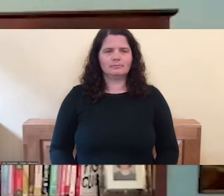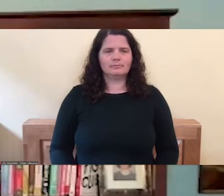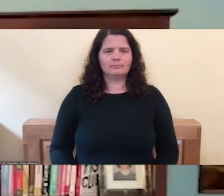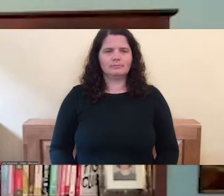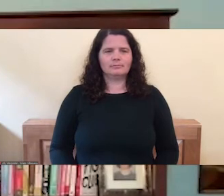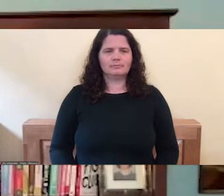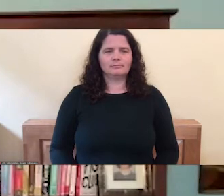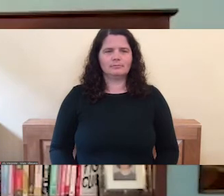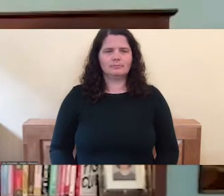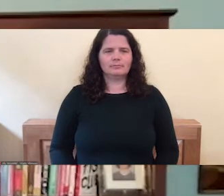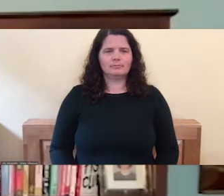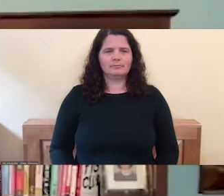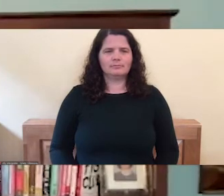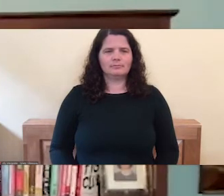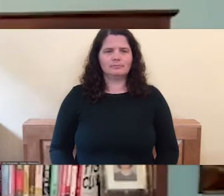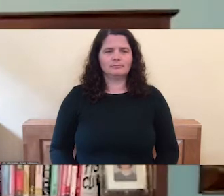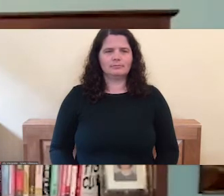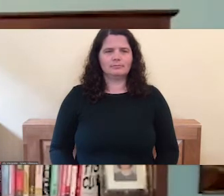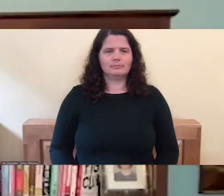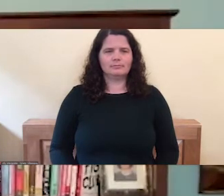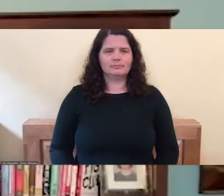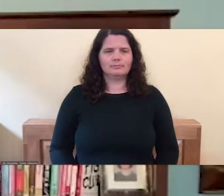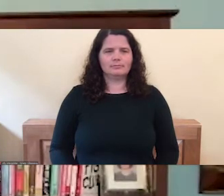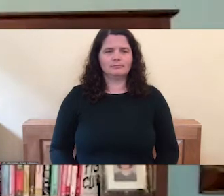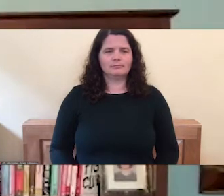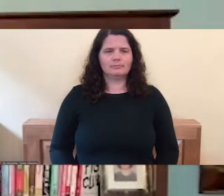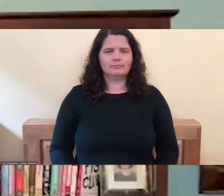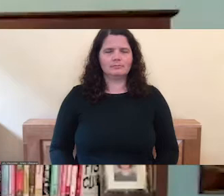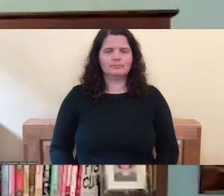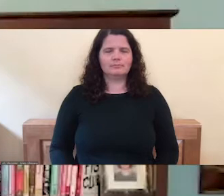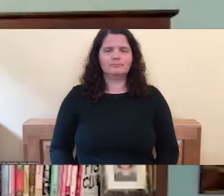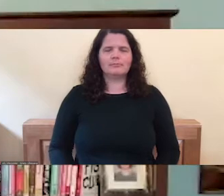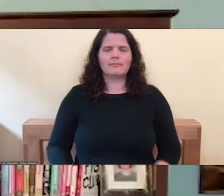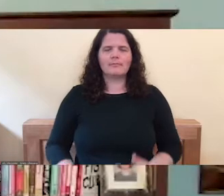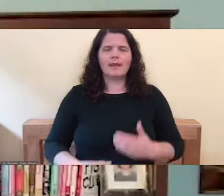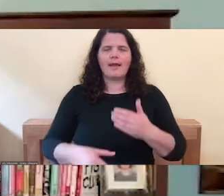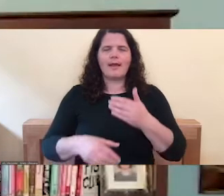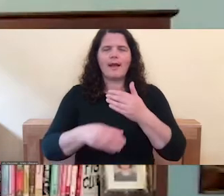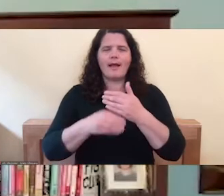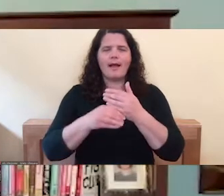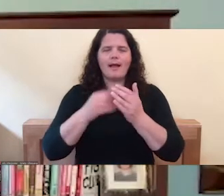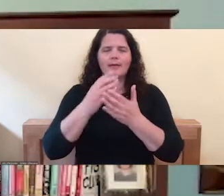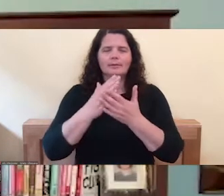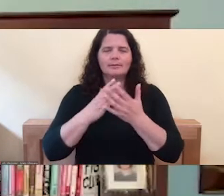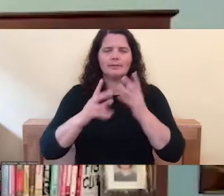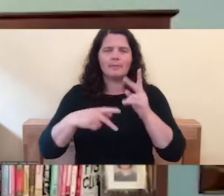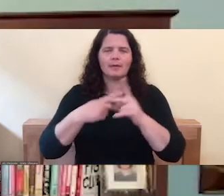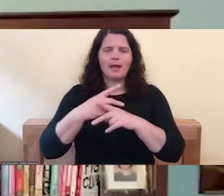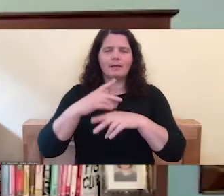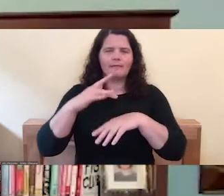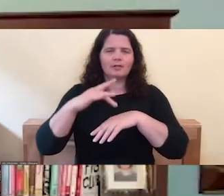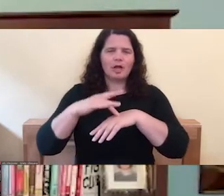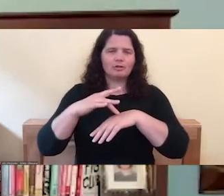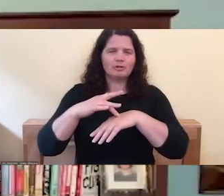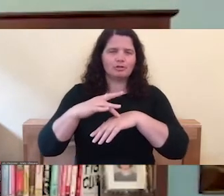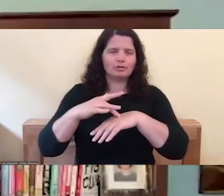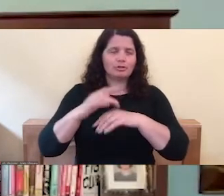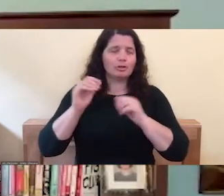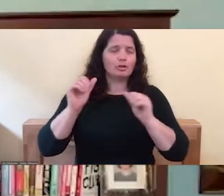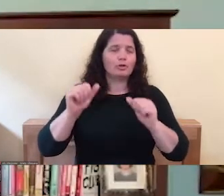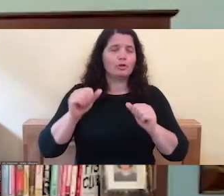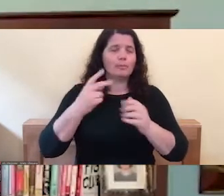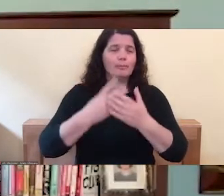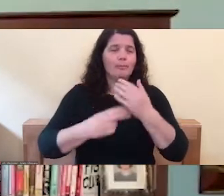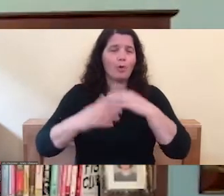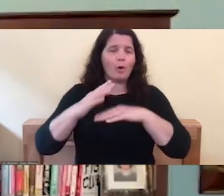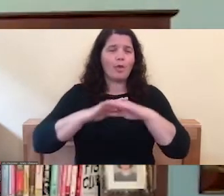You also adopt some sort of touch that feels empowering. This may be putting both hands on your solar plexus,